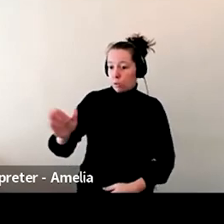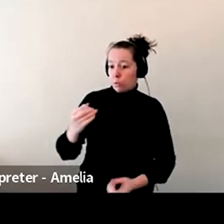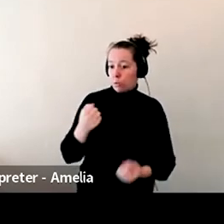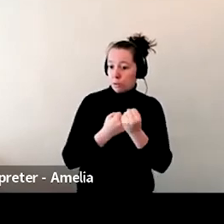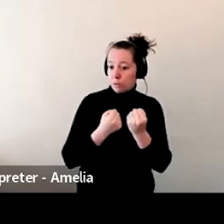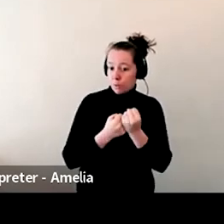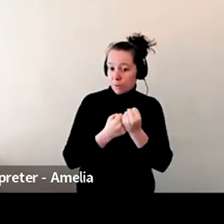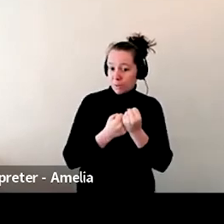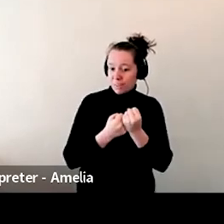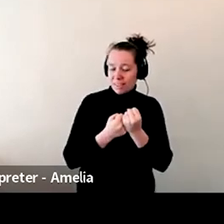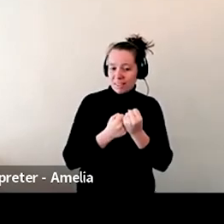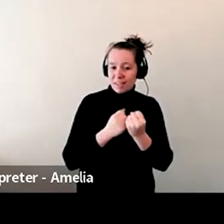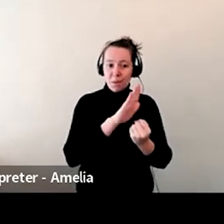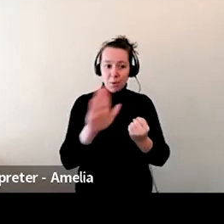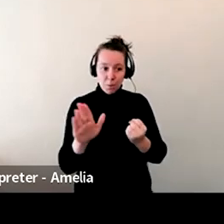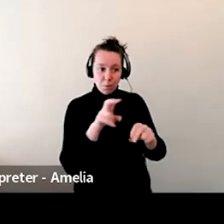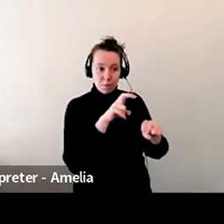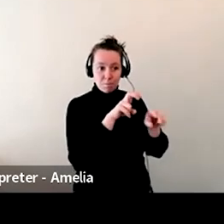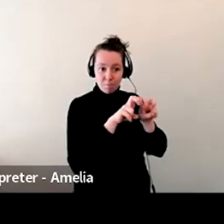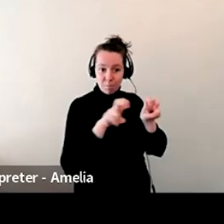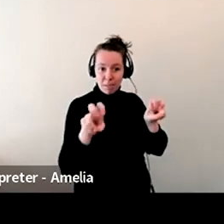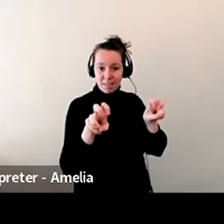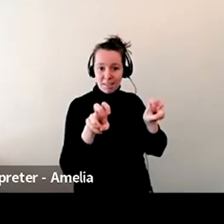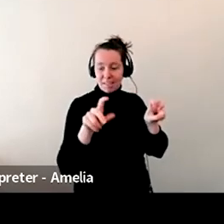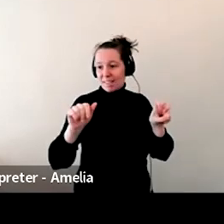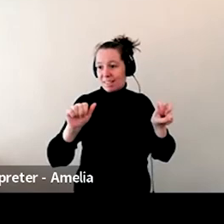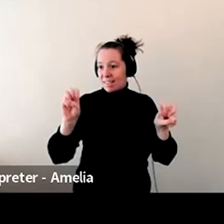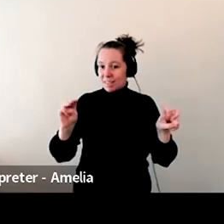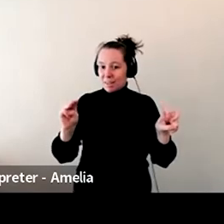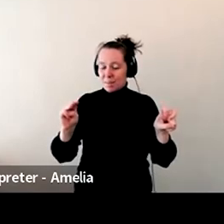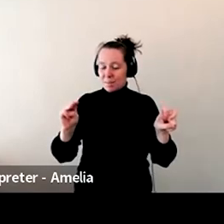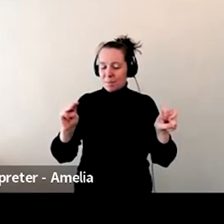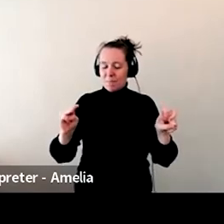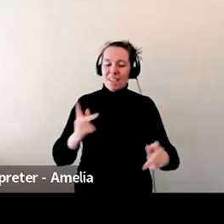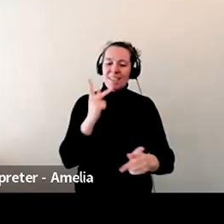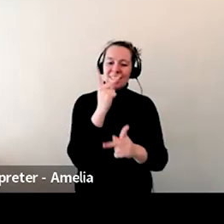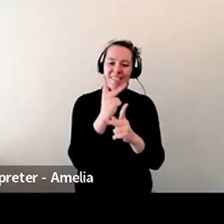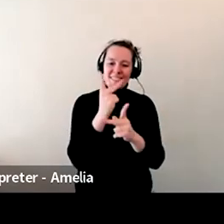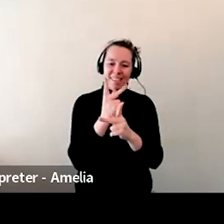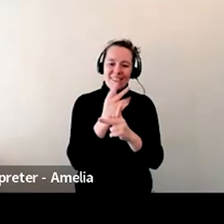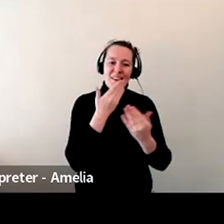and to all of you for attending. Have a great afternoon, everybody. Take care. Thanks. Bye.